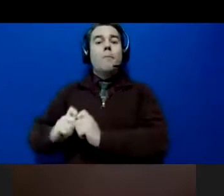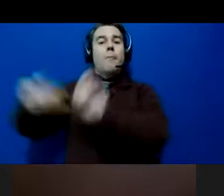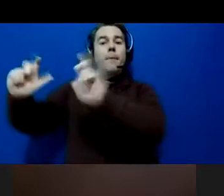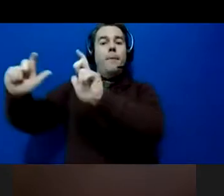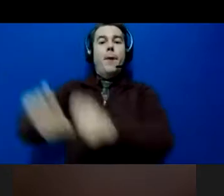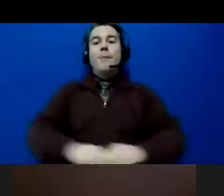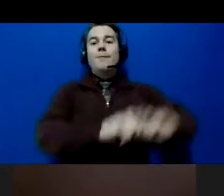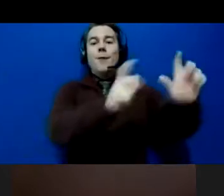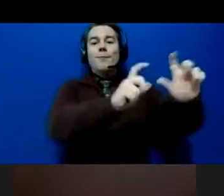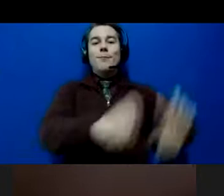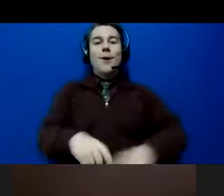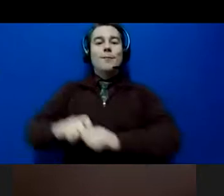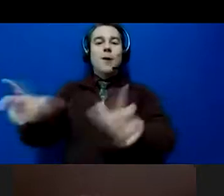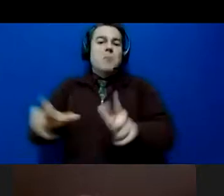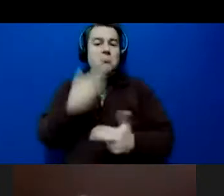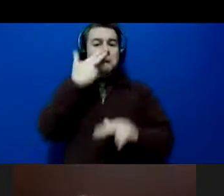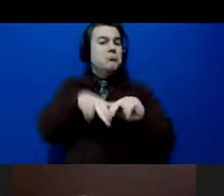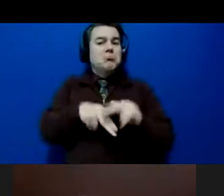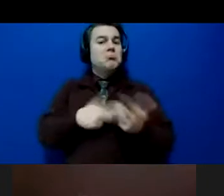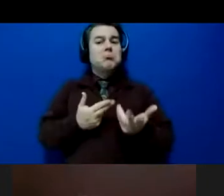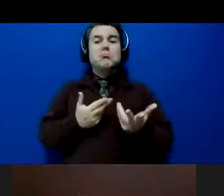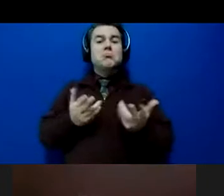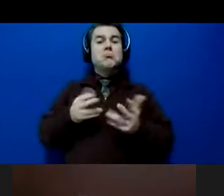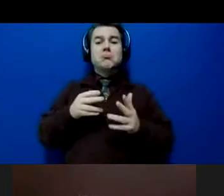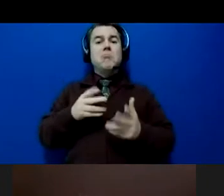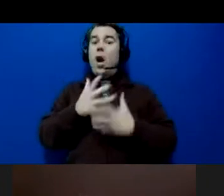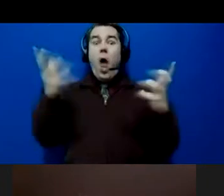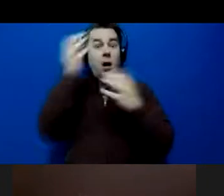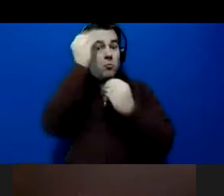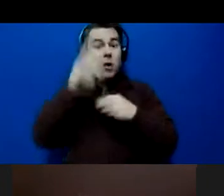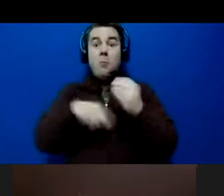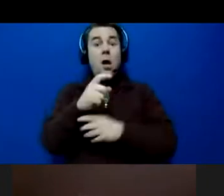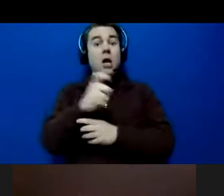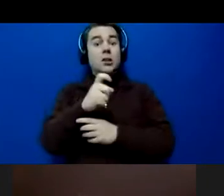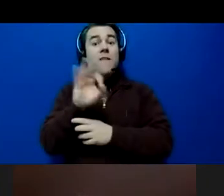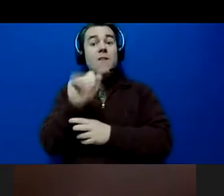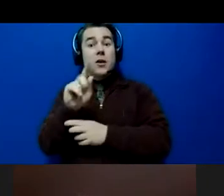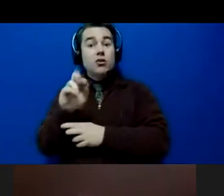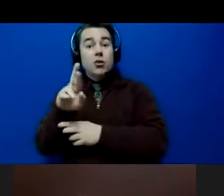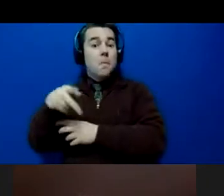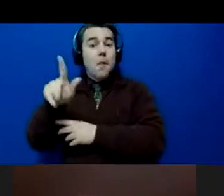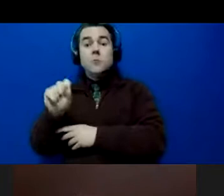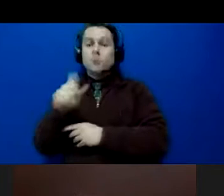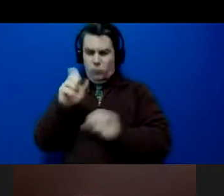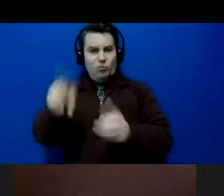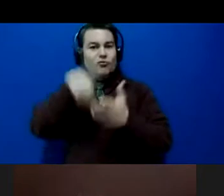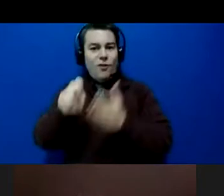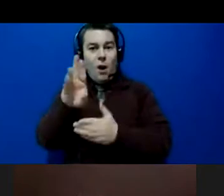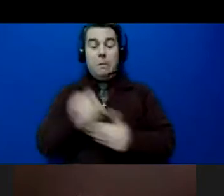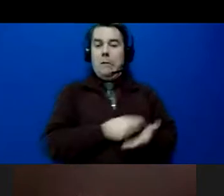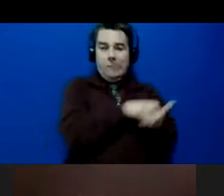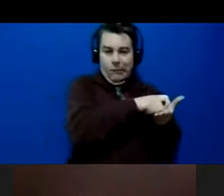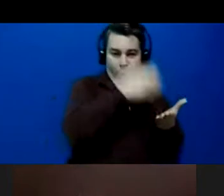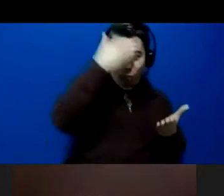really fun video. It has a ton of information for the X Factor Plus. So you guys can totally check that out. I'm just making myself a quick note.